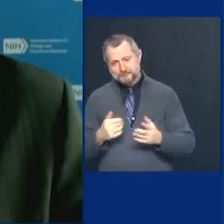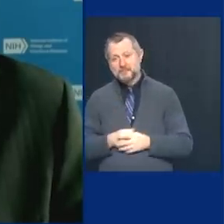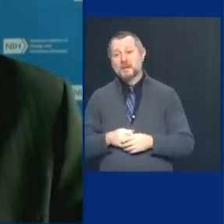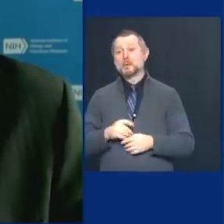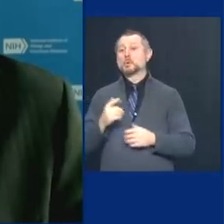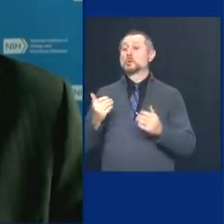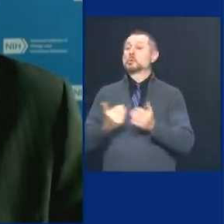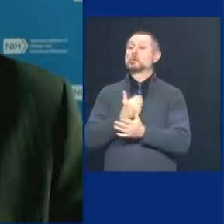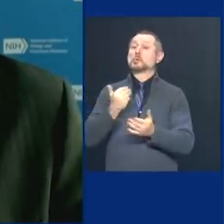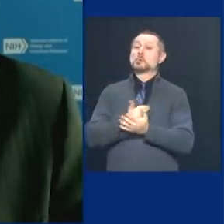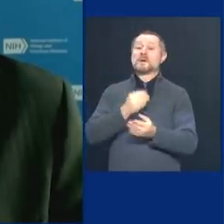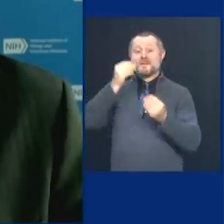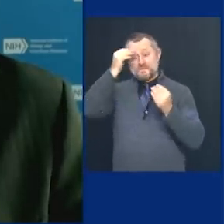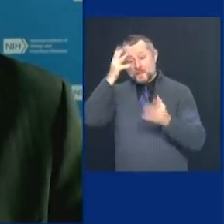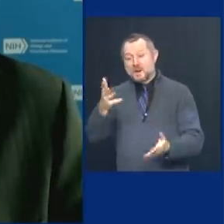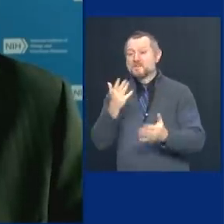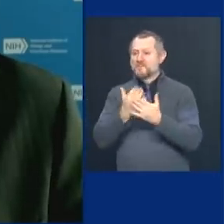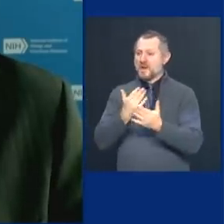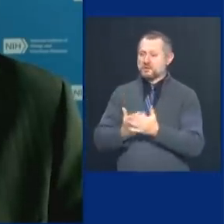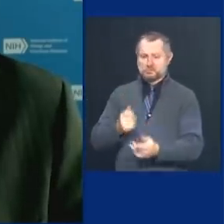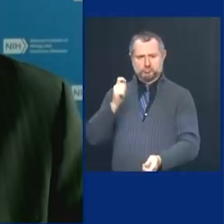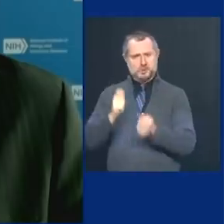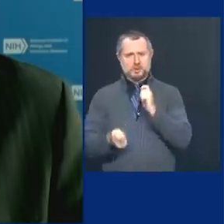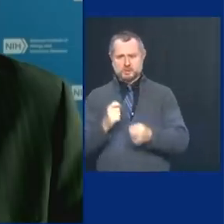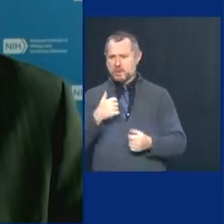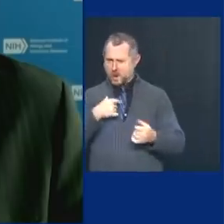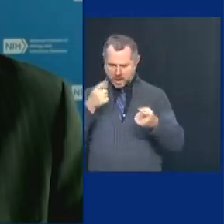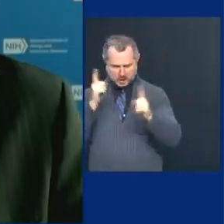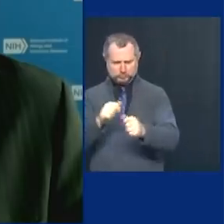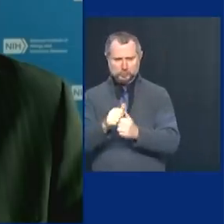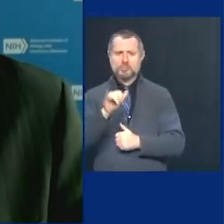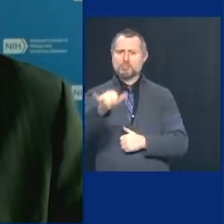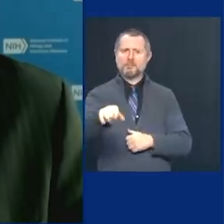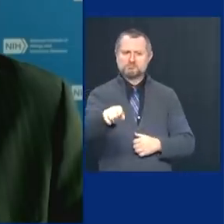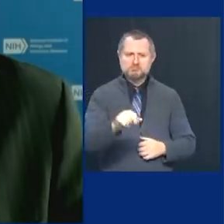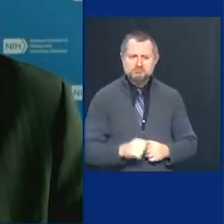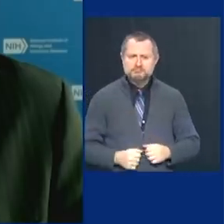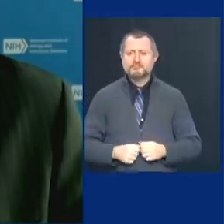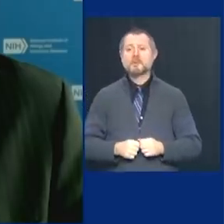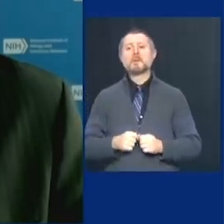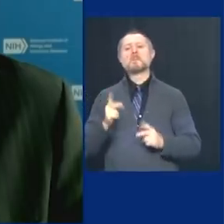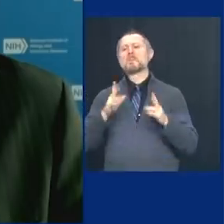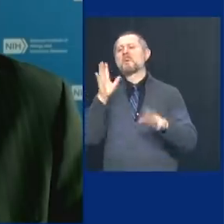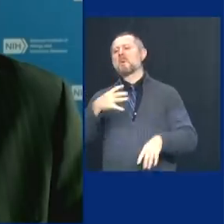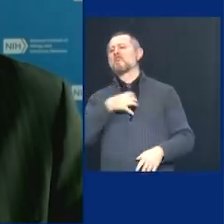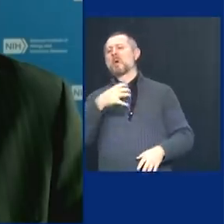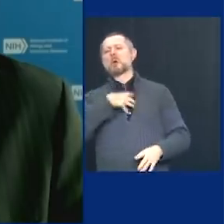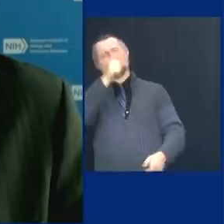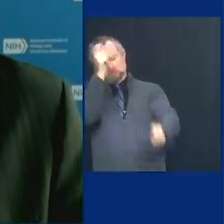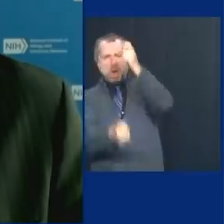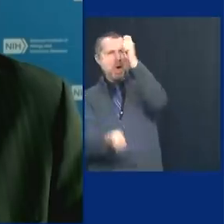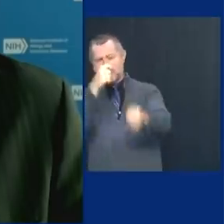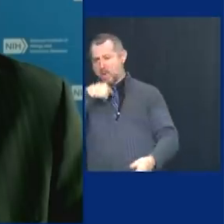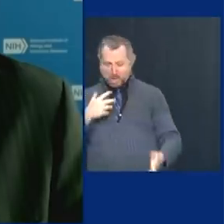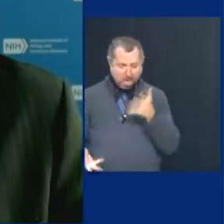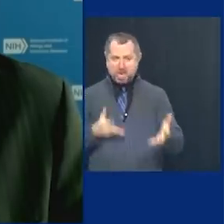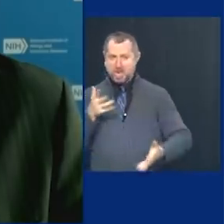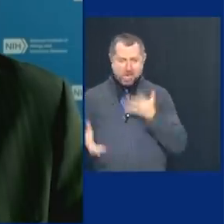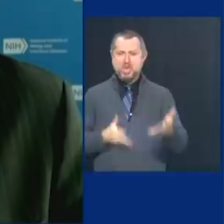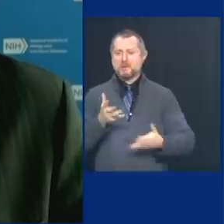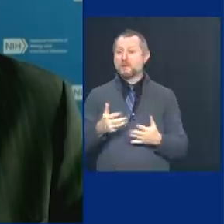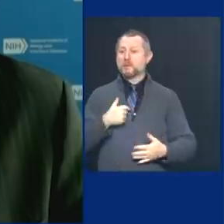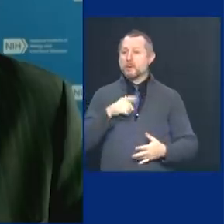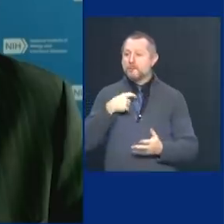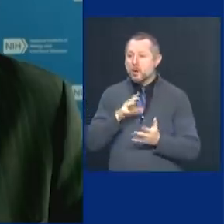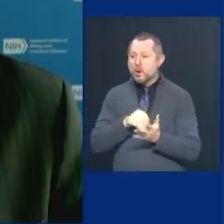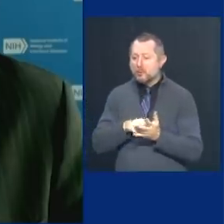change is intelligent. You know, people say we'll remain consistent. I'm not going to be consistent if the facts are inconsistent. And if I see a different